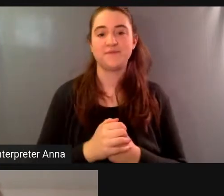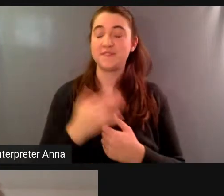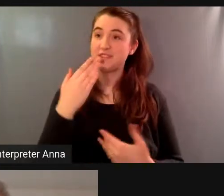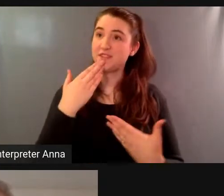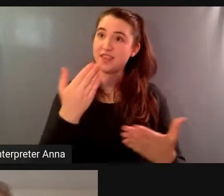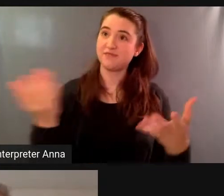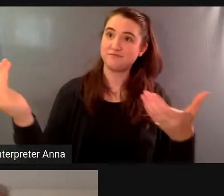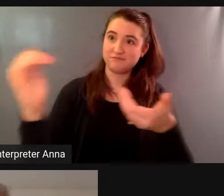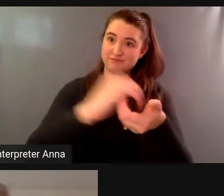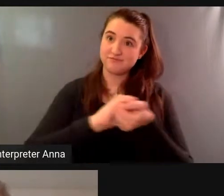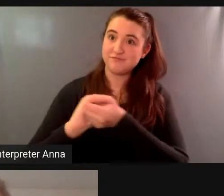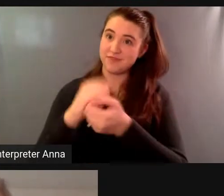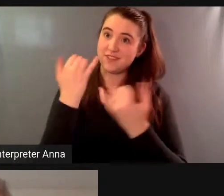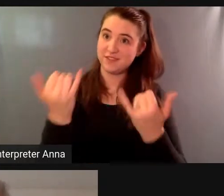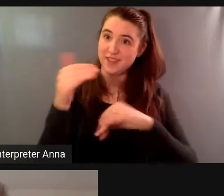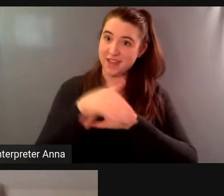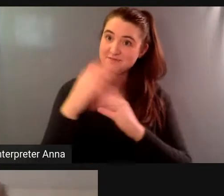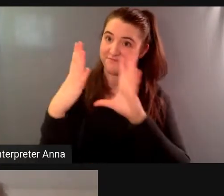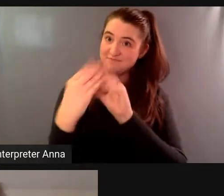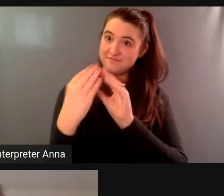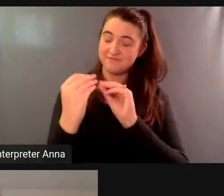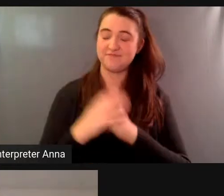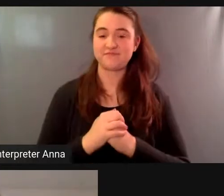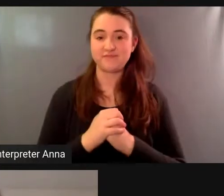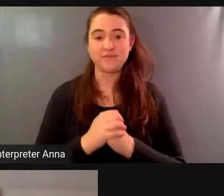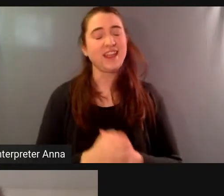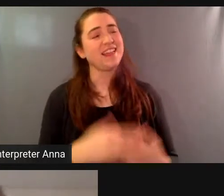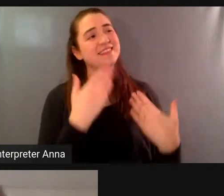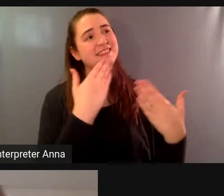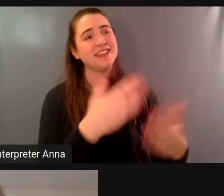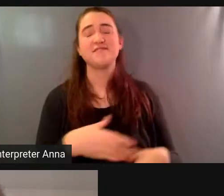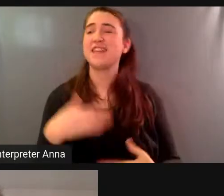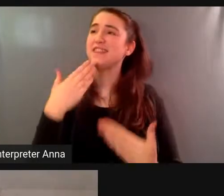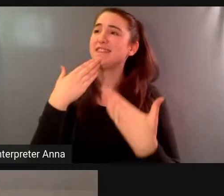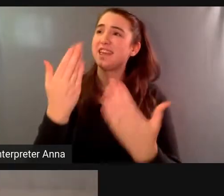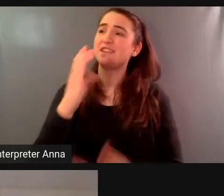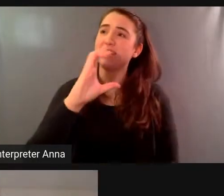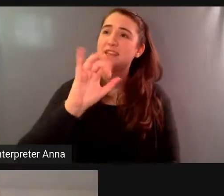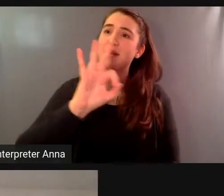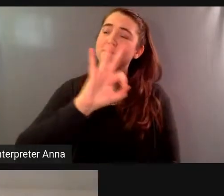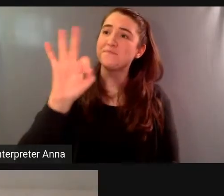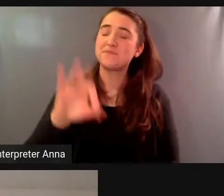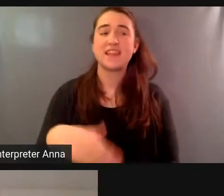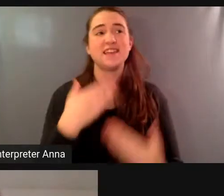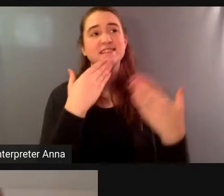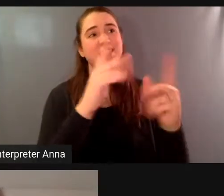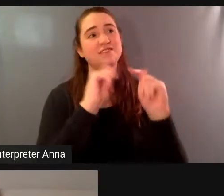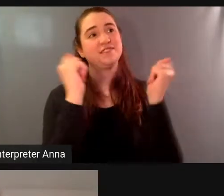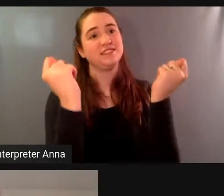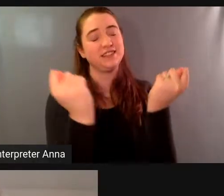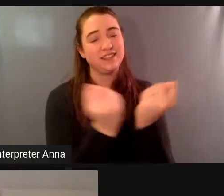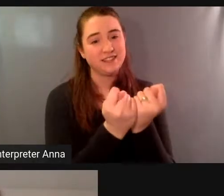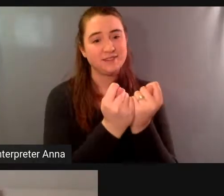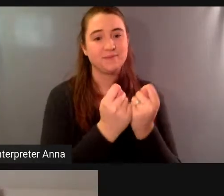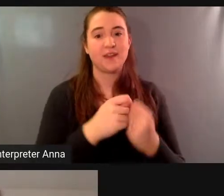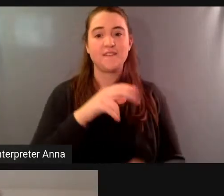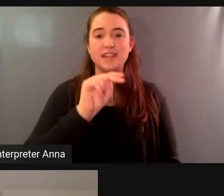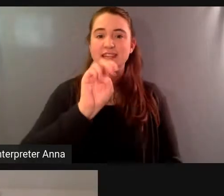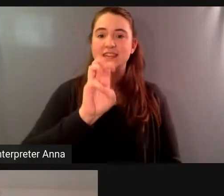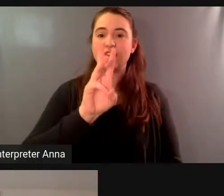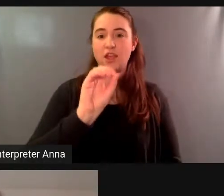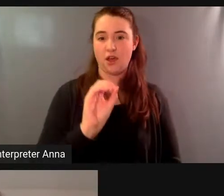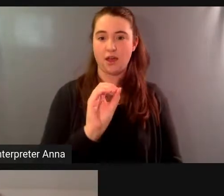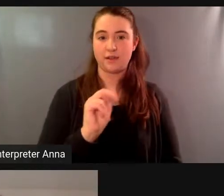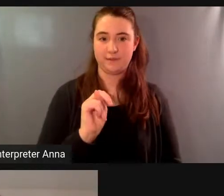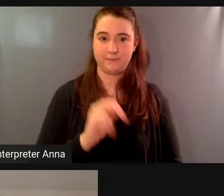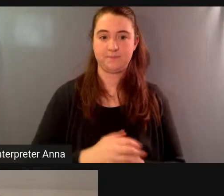you ben and uh thanks so much to the camden international film festival and also to the team at neon uh just a quick